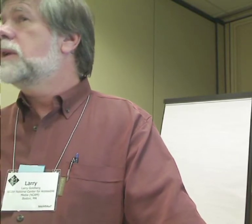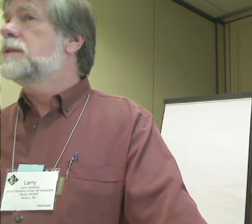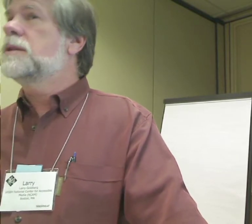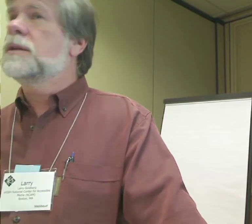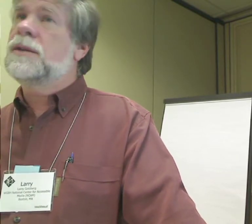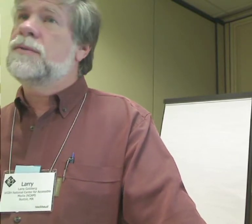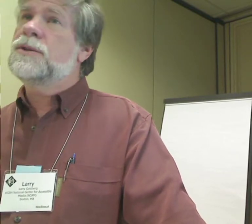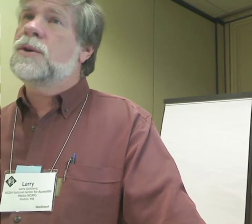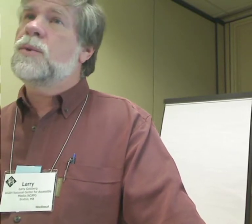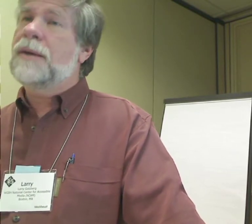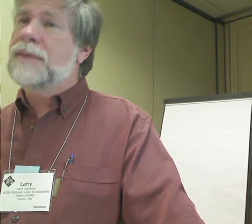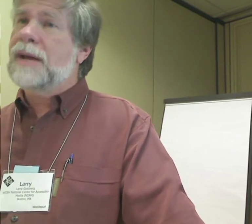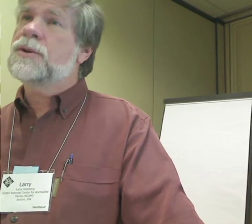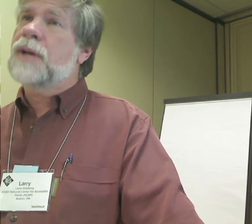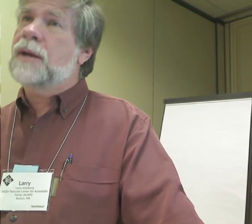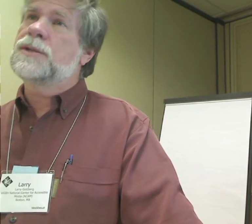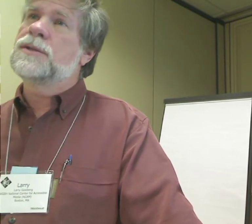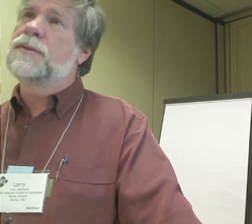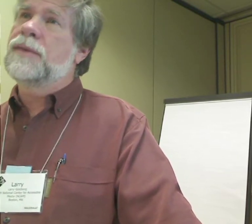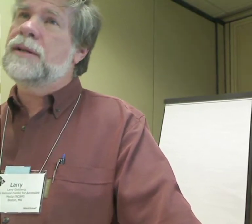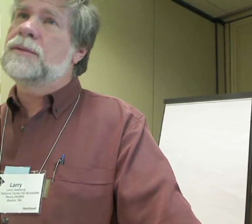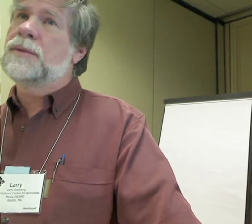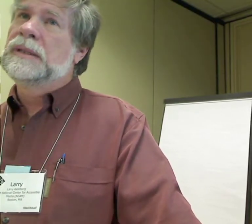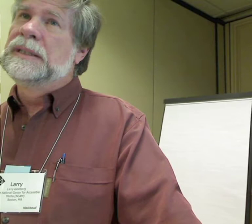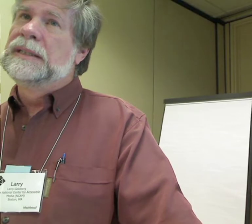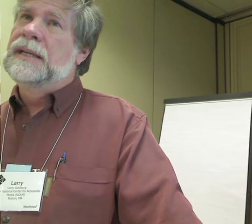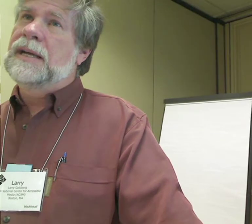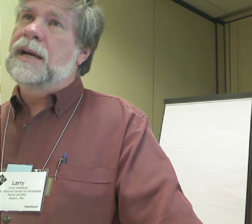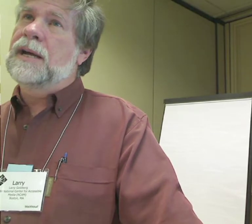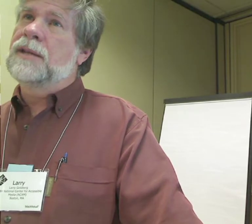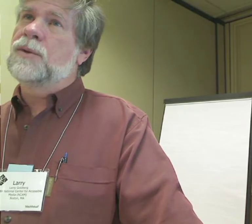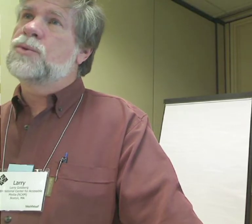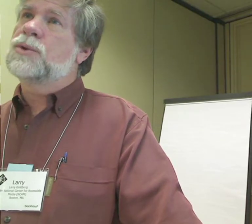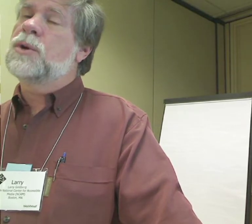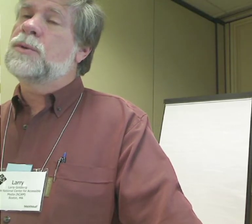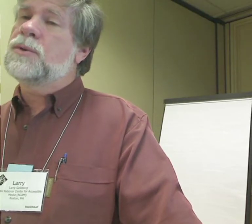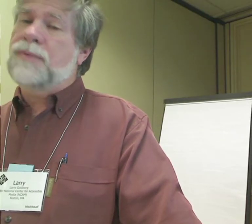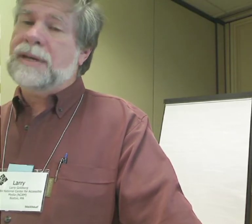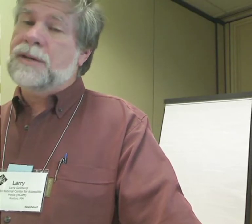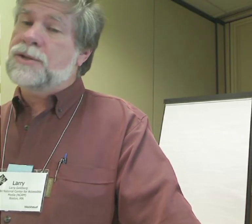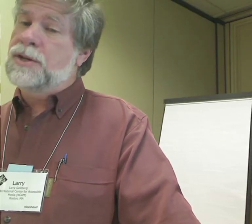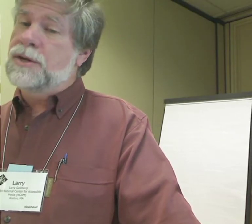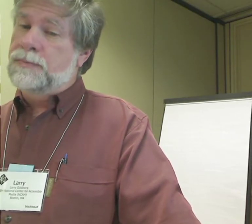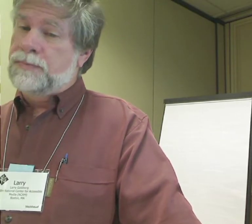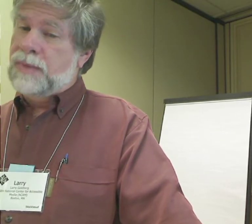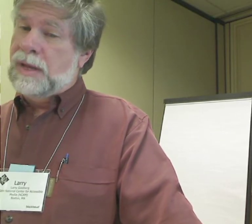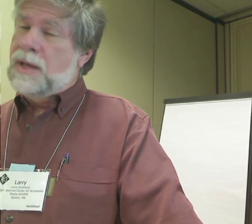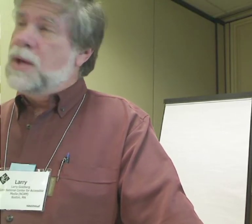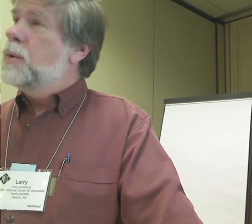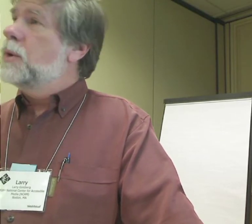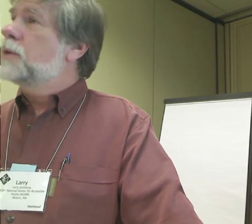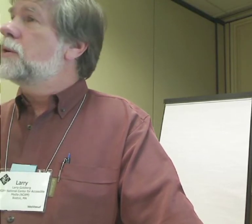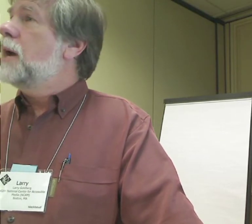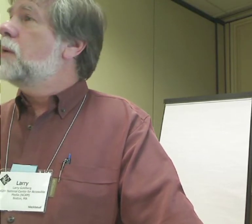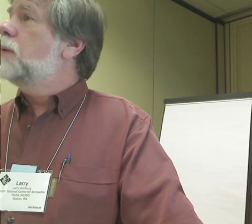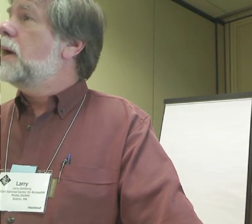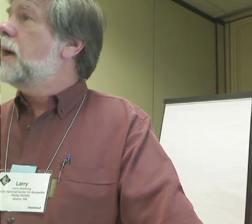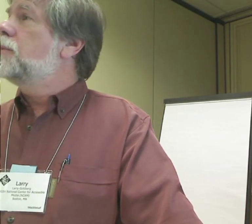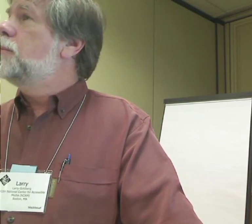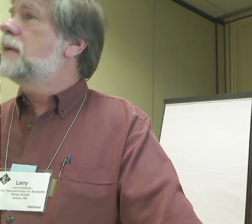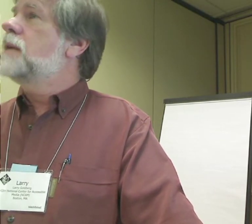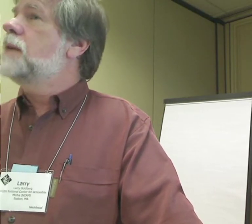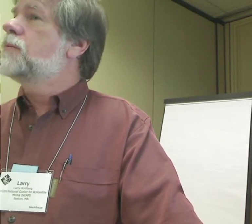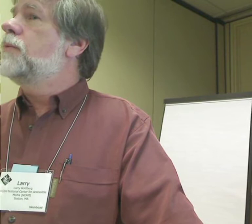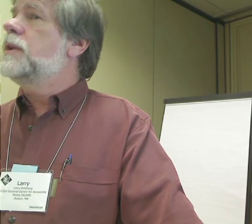that's rebroadcasting a TV show will have to have their captions available. And those rules will go into effect next year. We also now